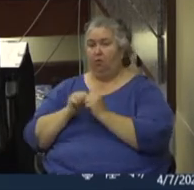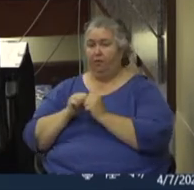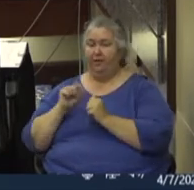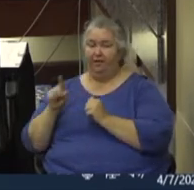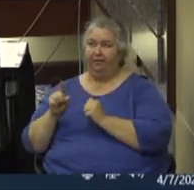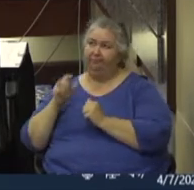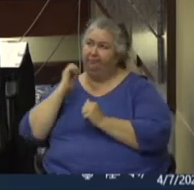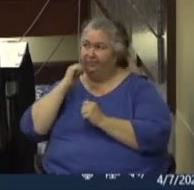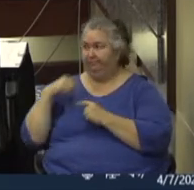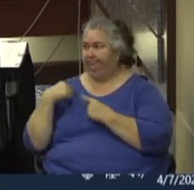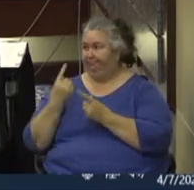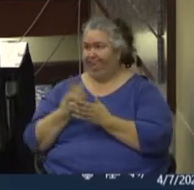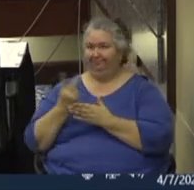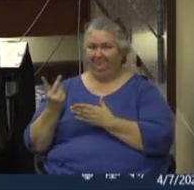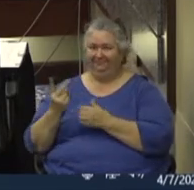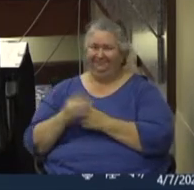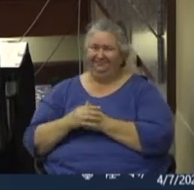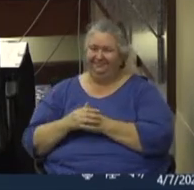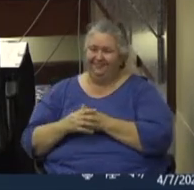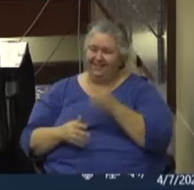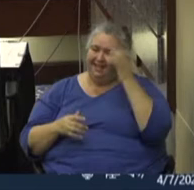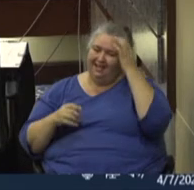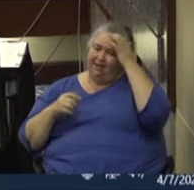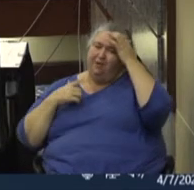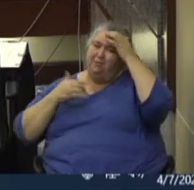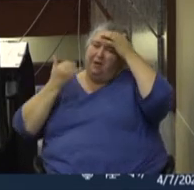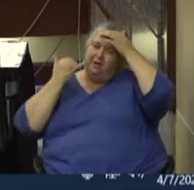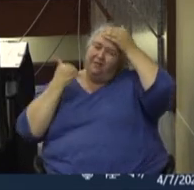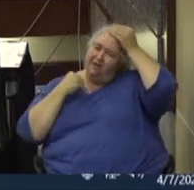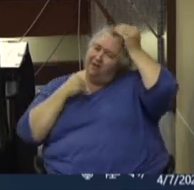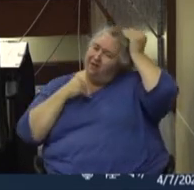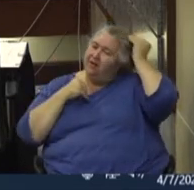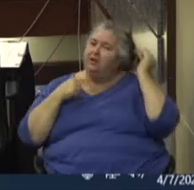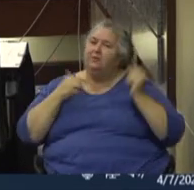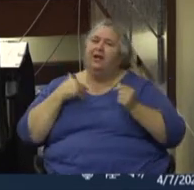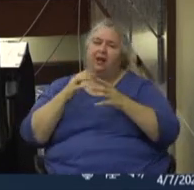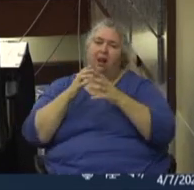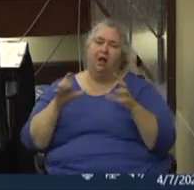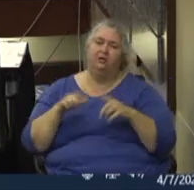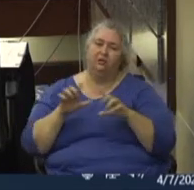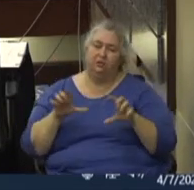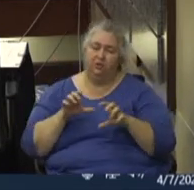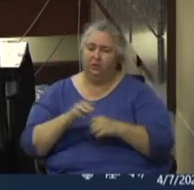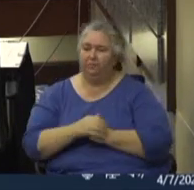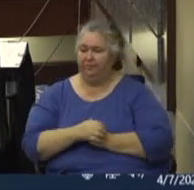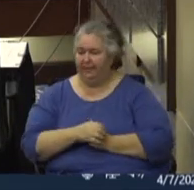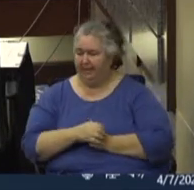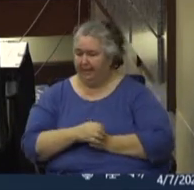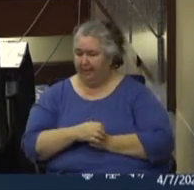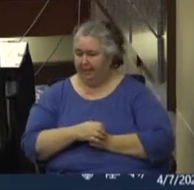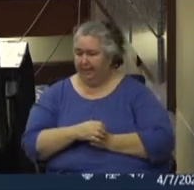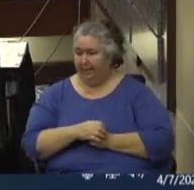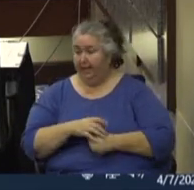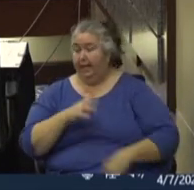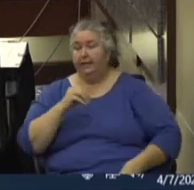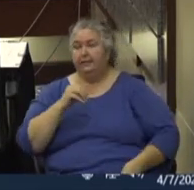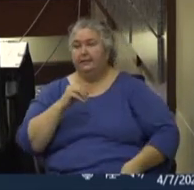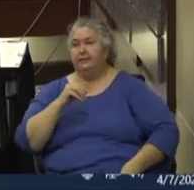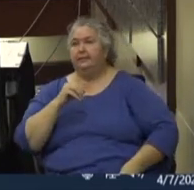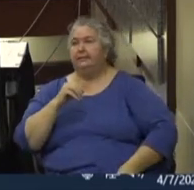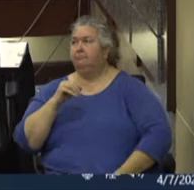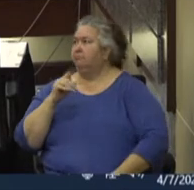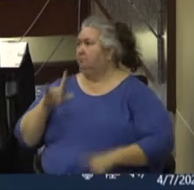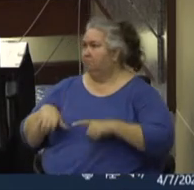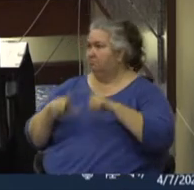day for the past two weeks because we have had a lot to do. I'm going to even flip to the next slide